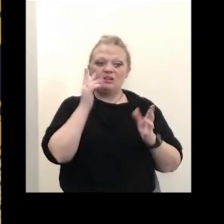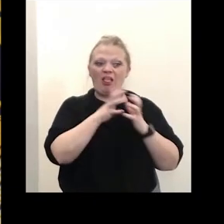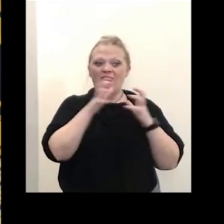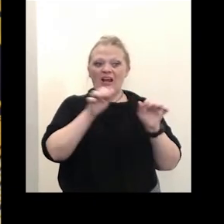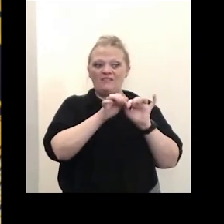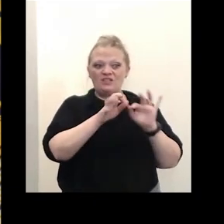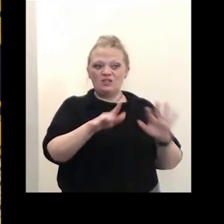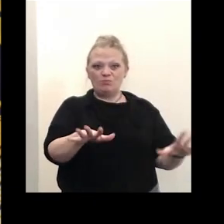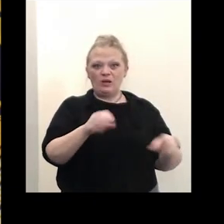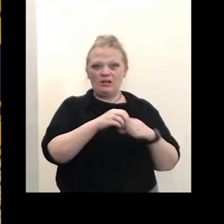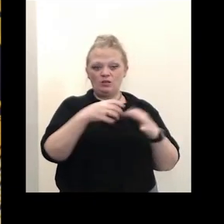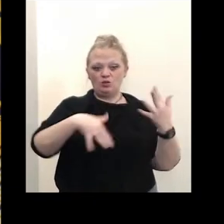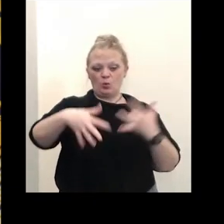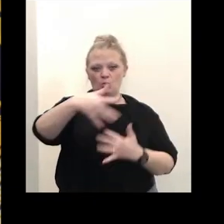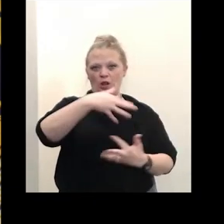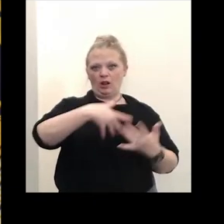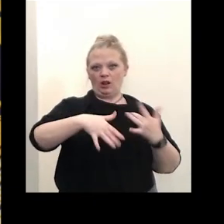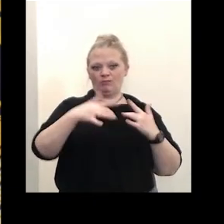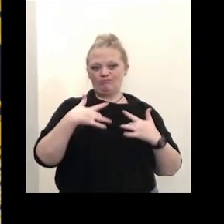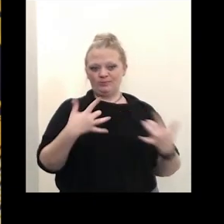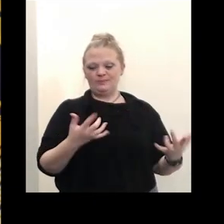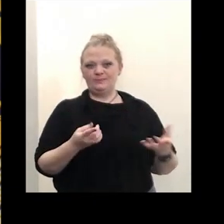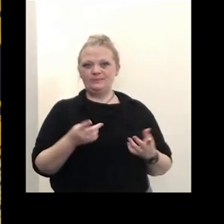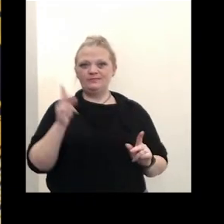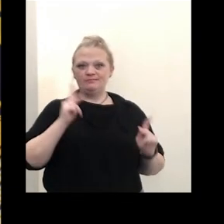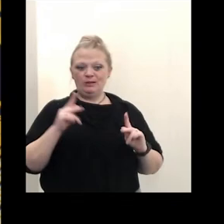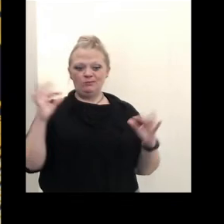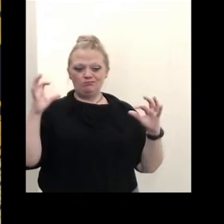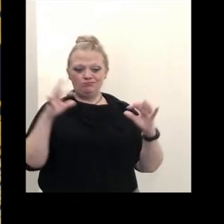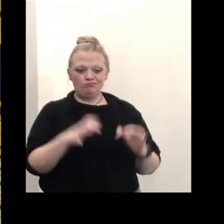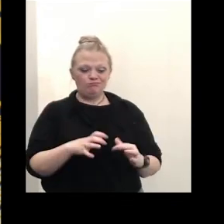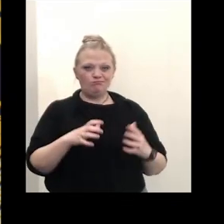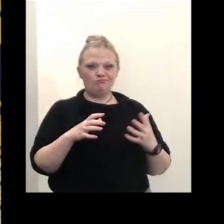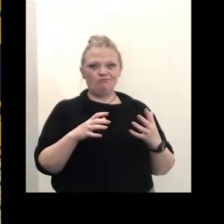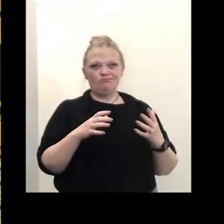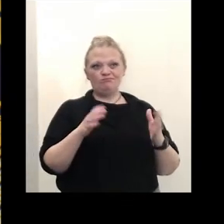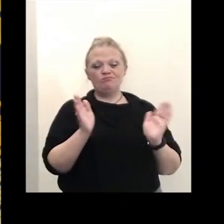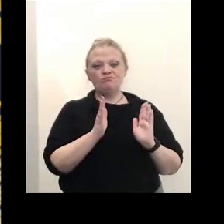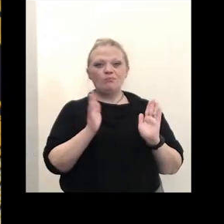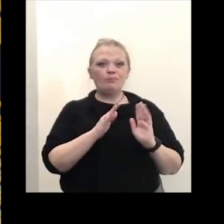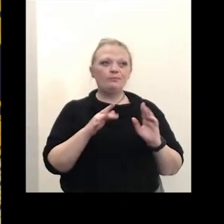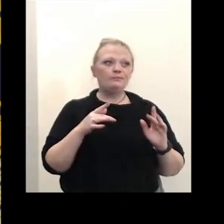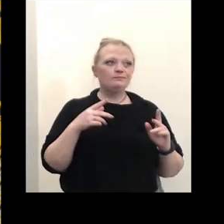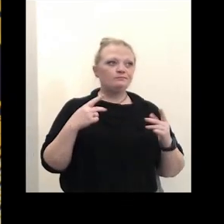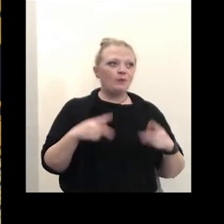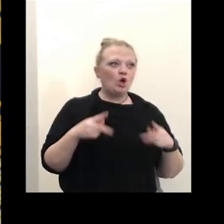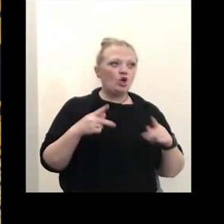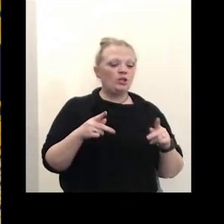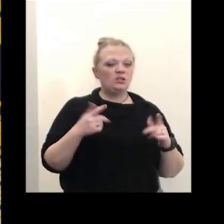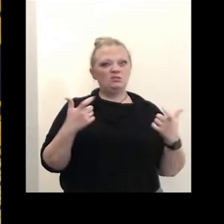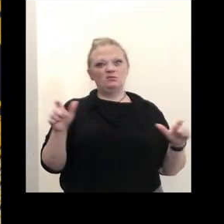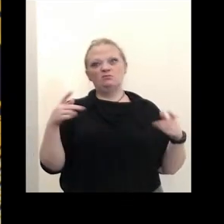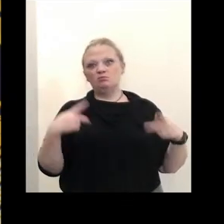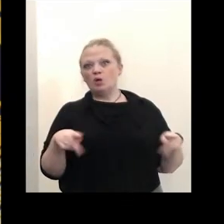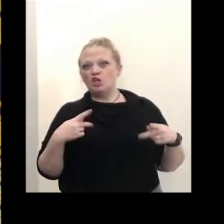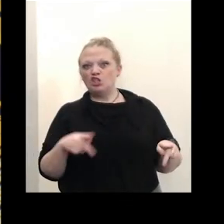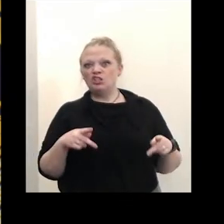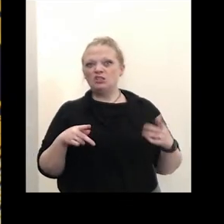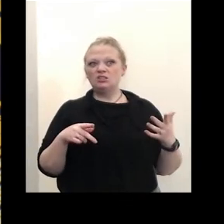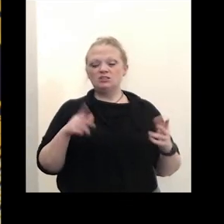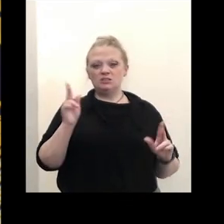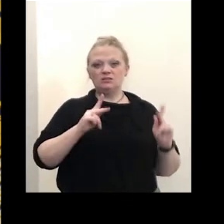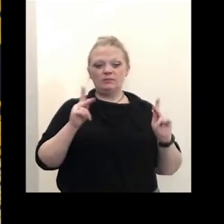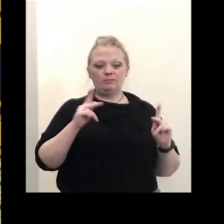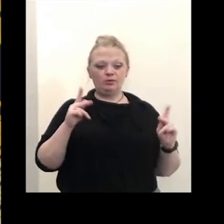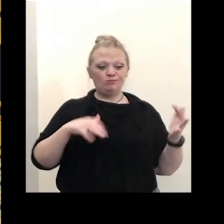in social gatherings you know people gathering in their house you know small parties or uh large parties uh pito people gathering